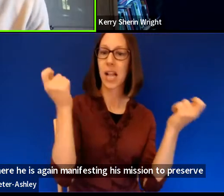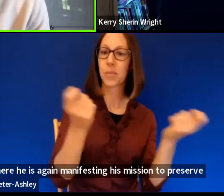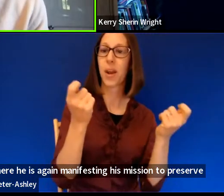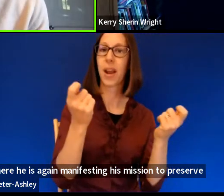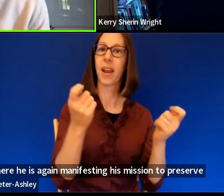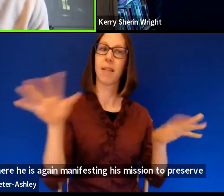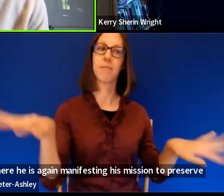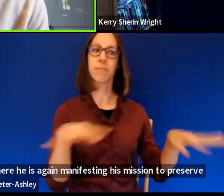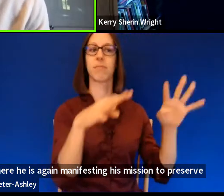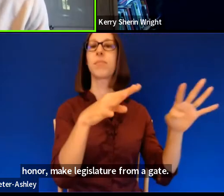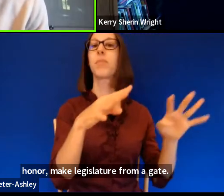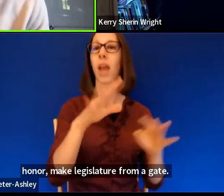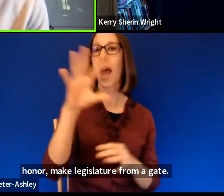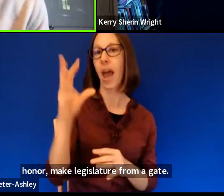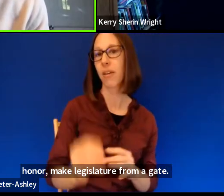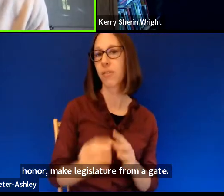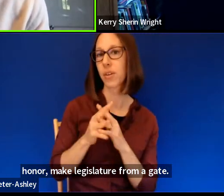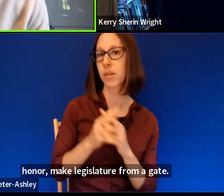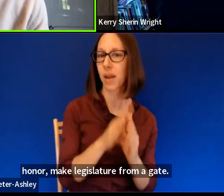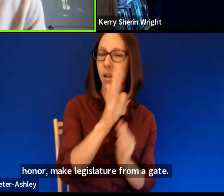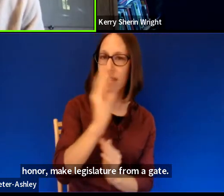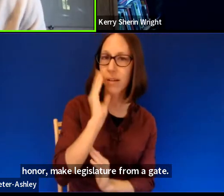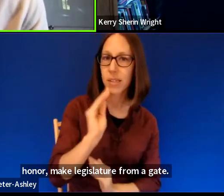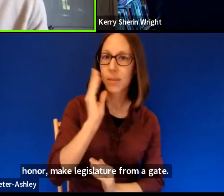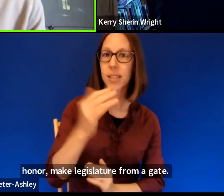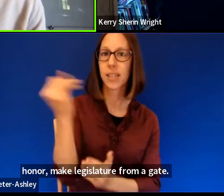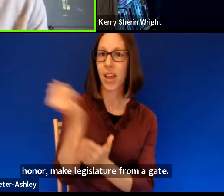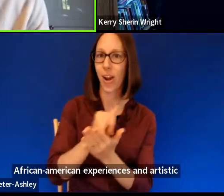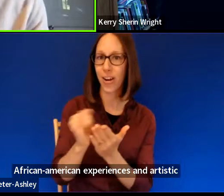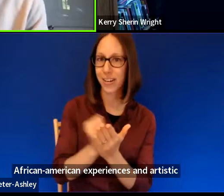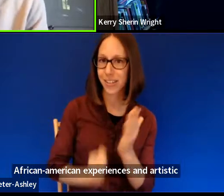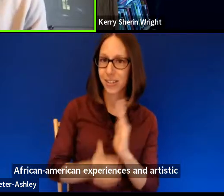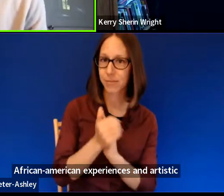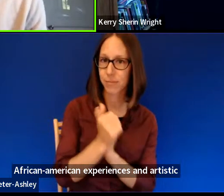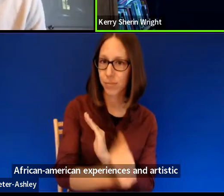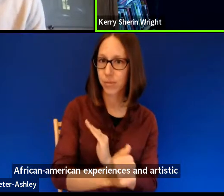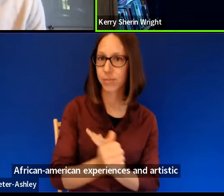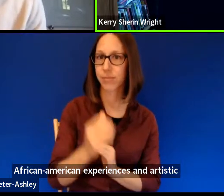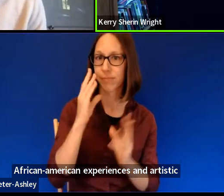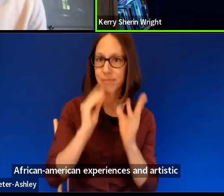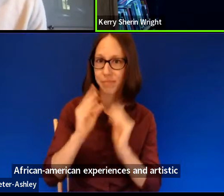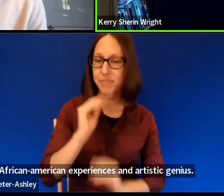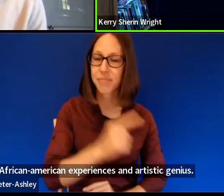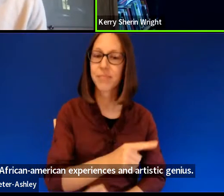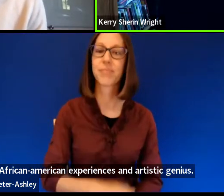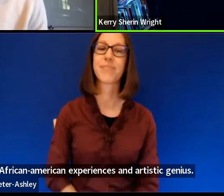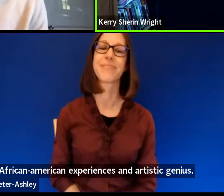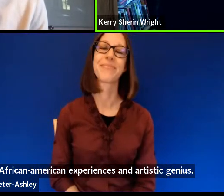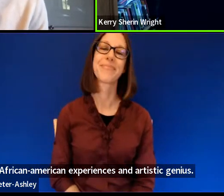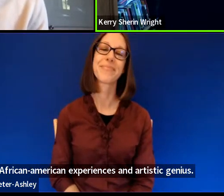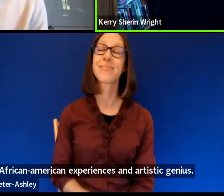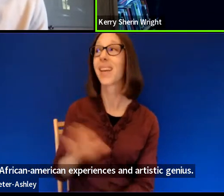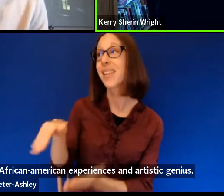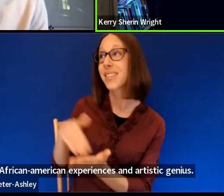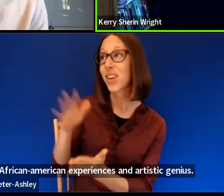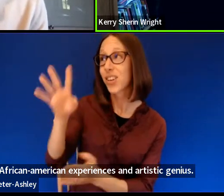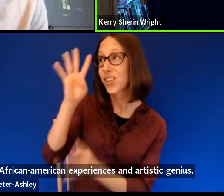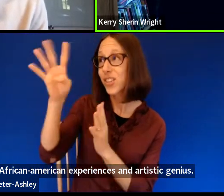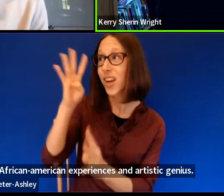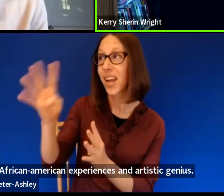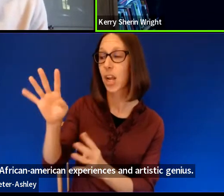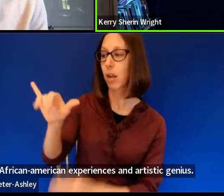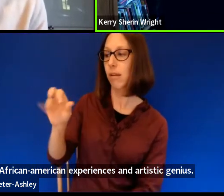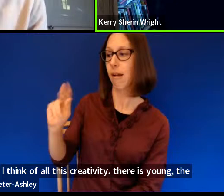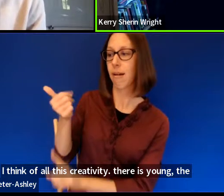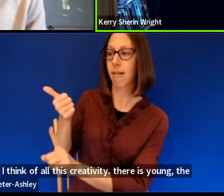African American experiences and artistic genius. At the center of all this creativity, there is Young, the poet,